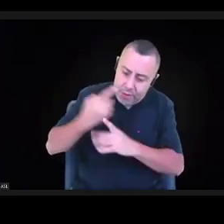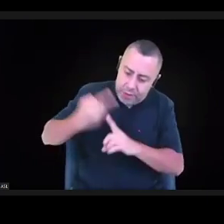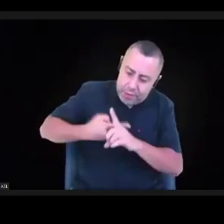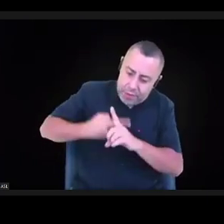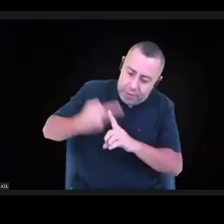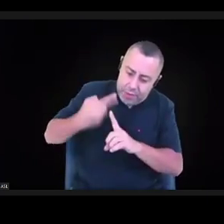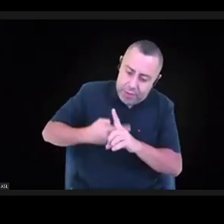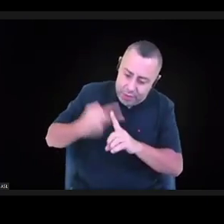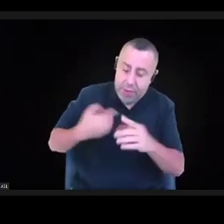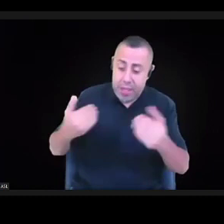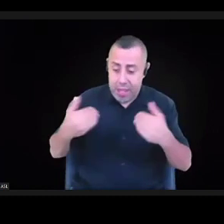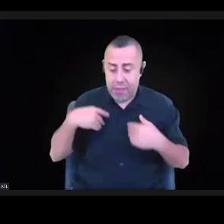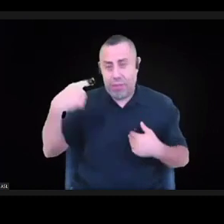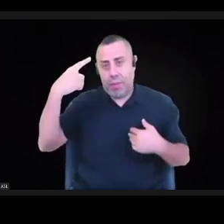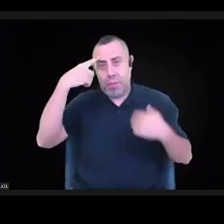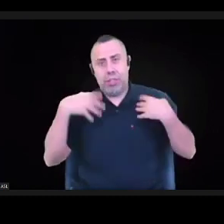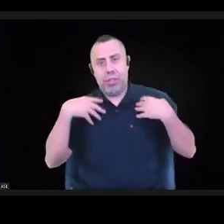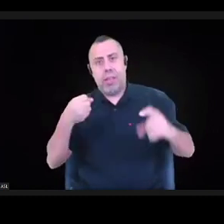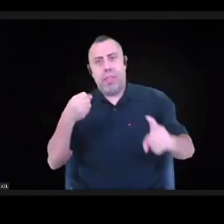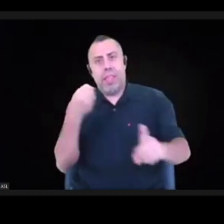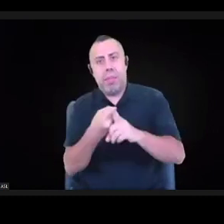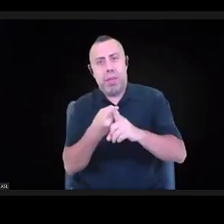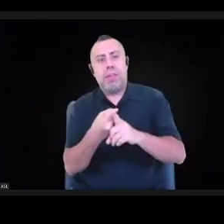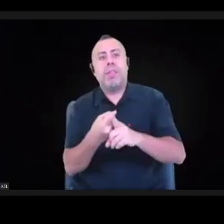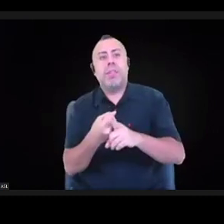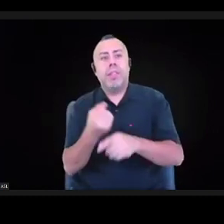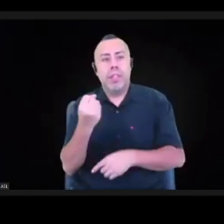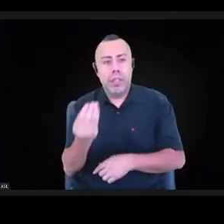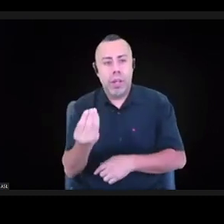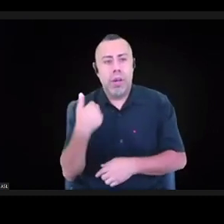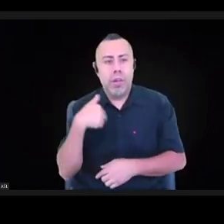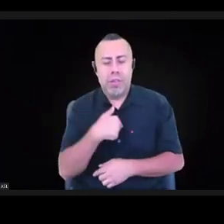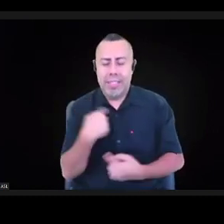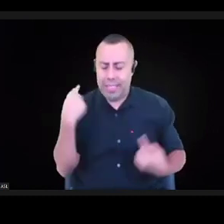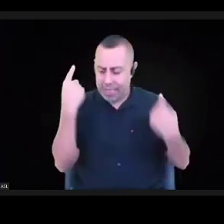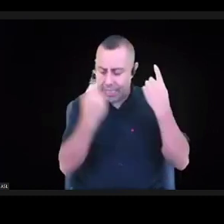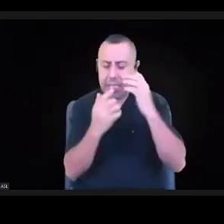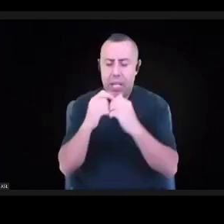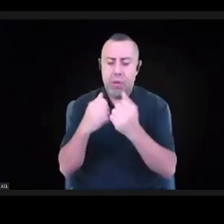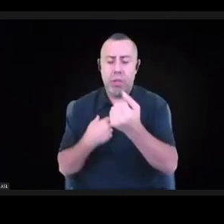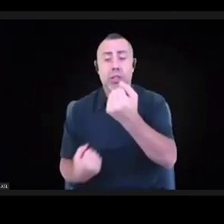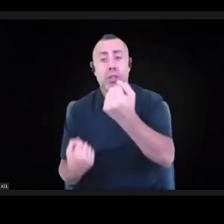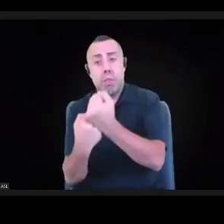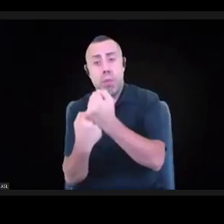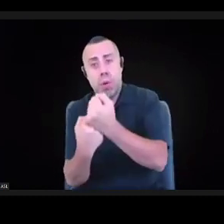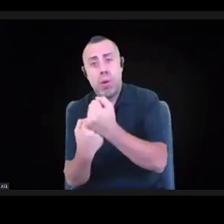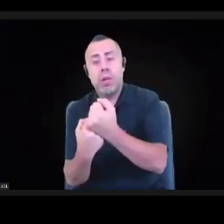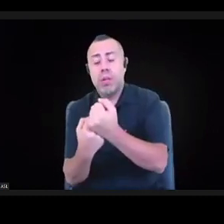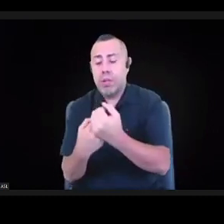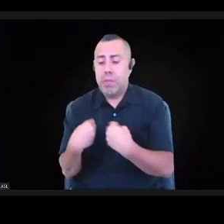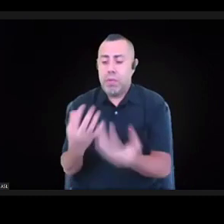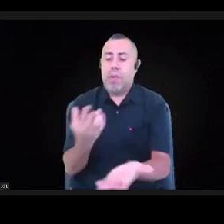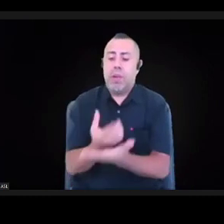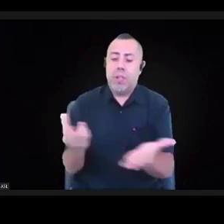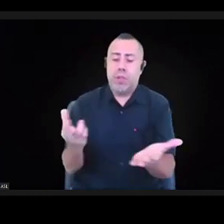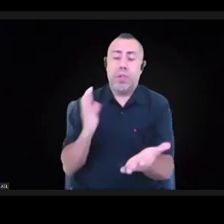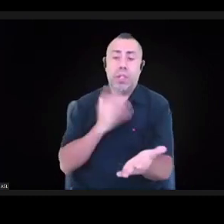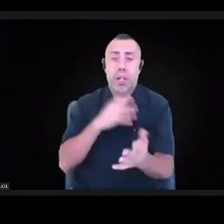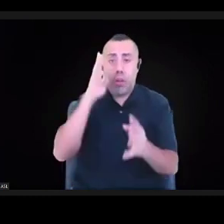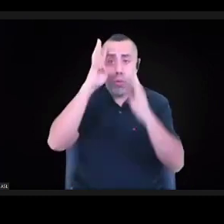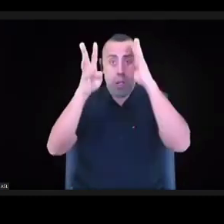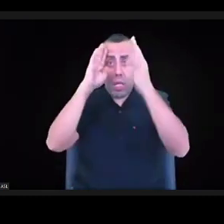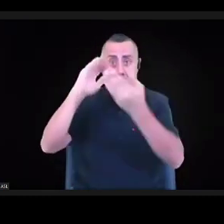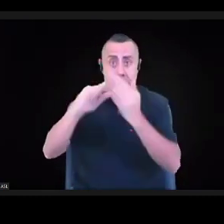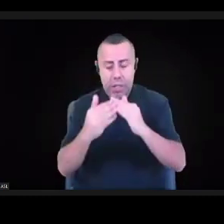So, how could we support and resource our creative community to foster belonging and social cohesion as we